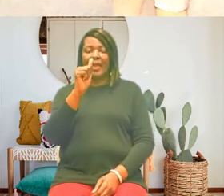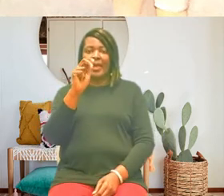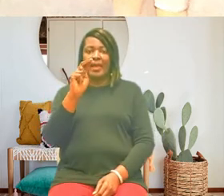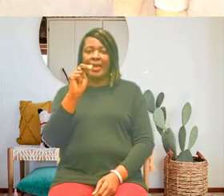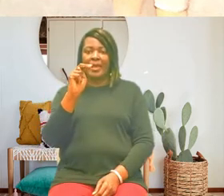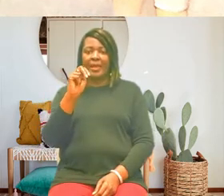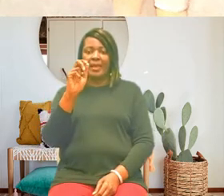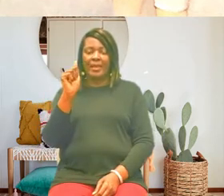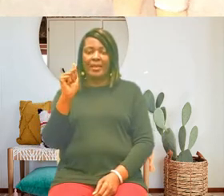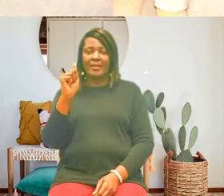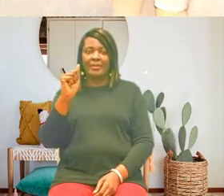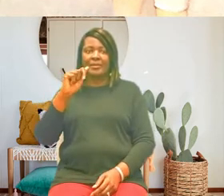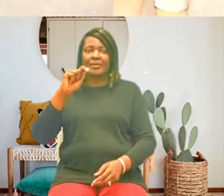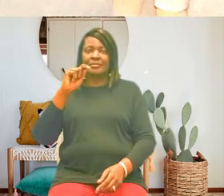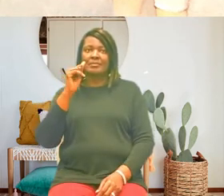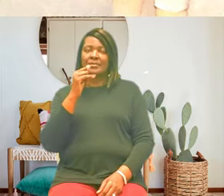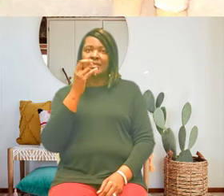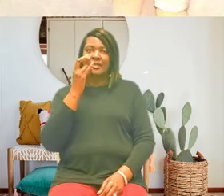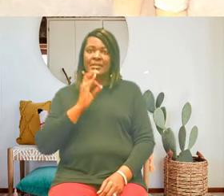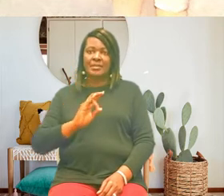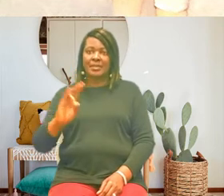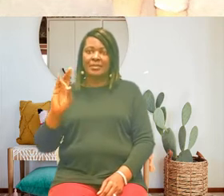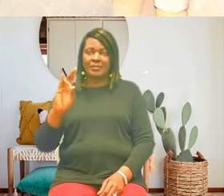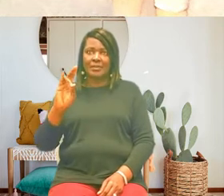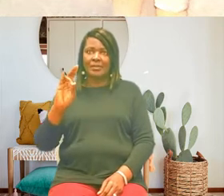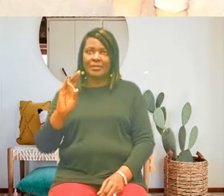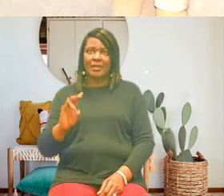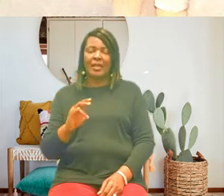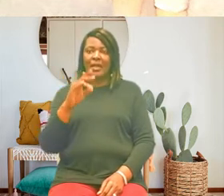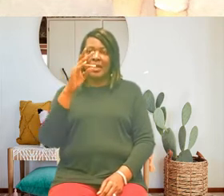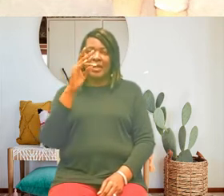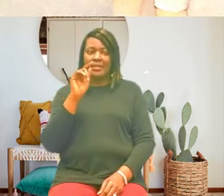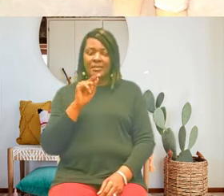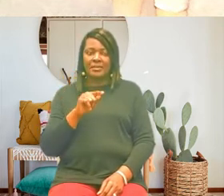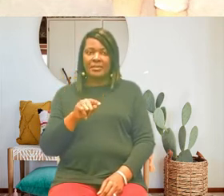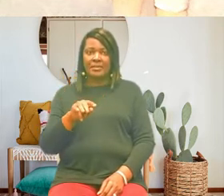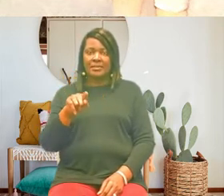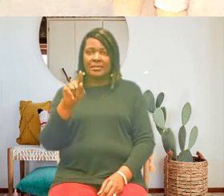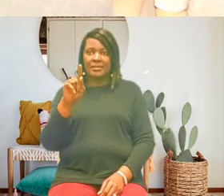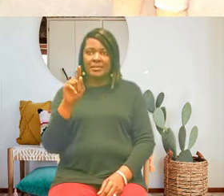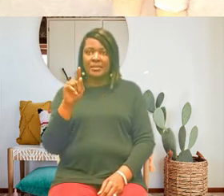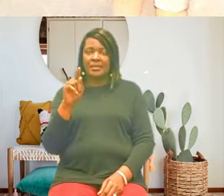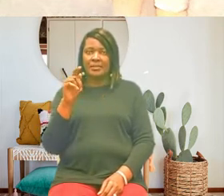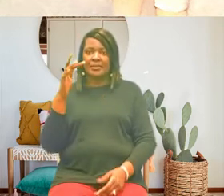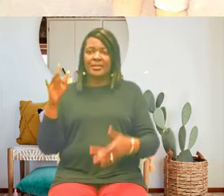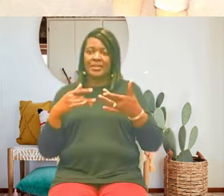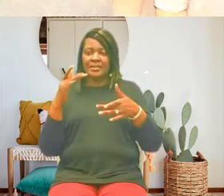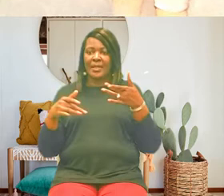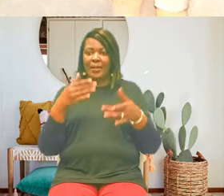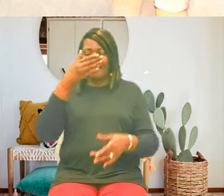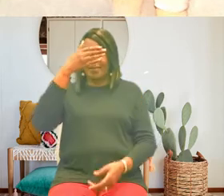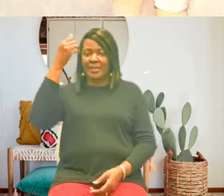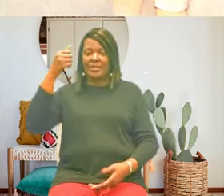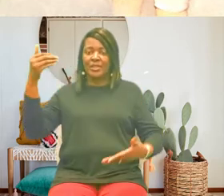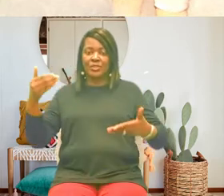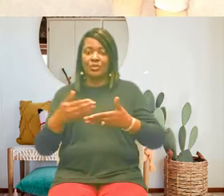signs were in and we watched the ed sullivan show every sunday night that's the summer word went around that